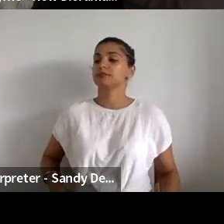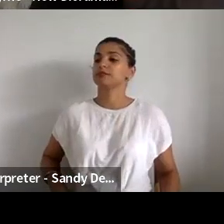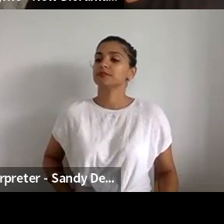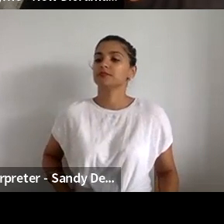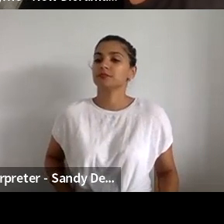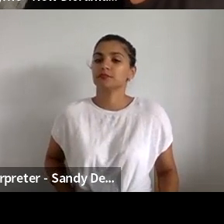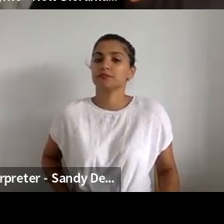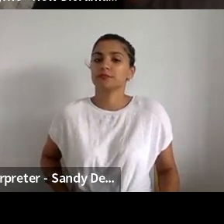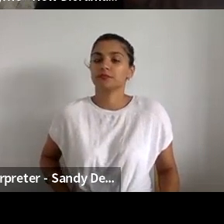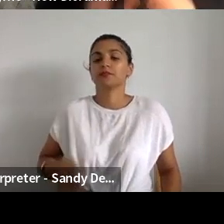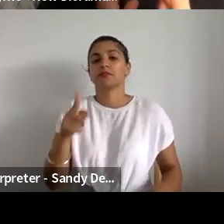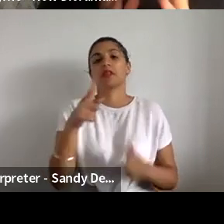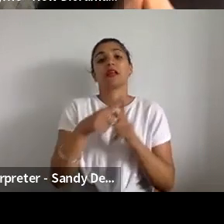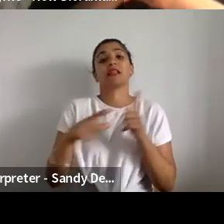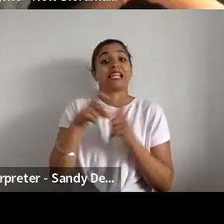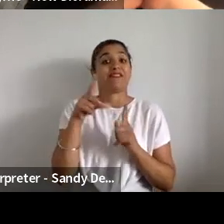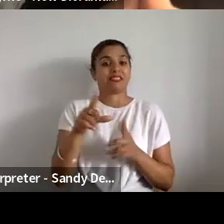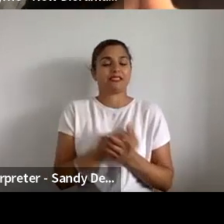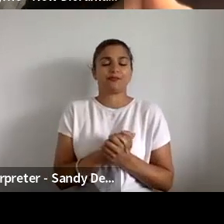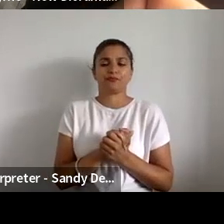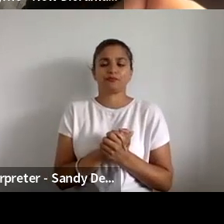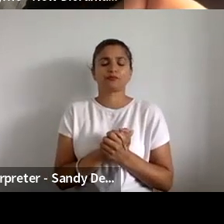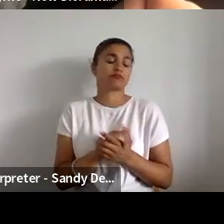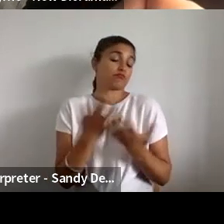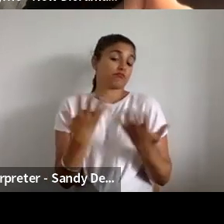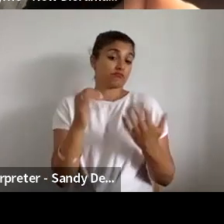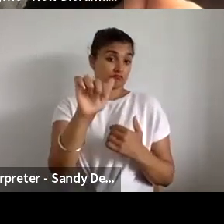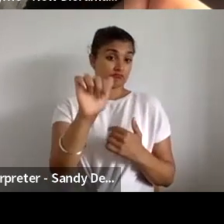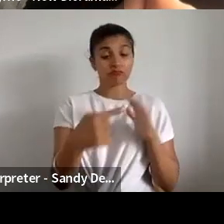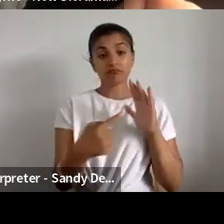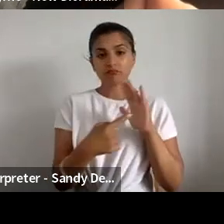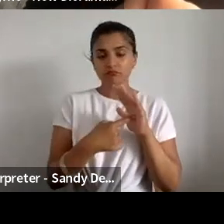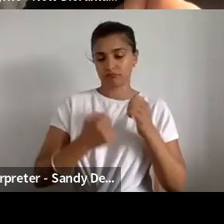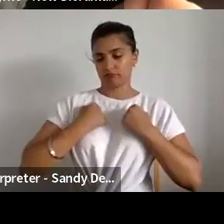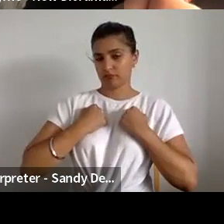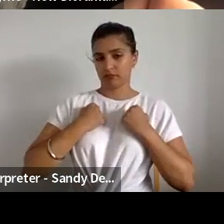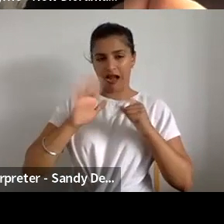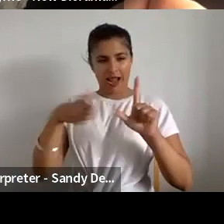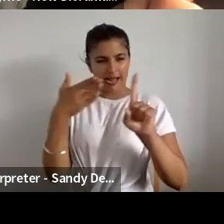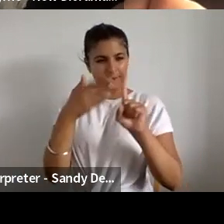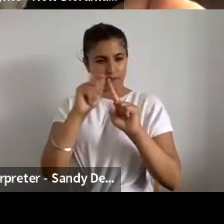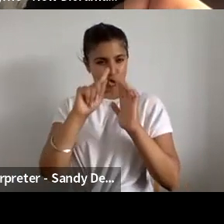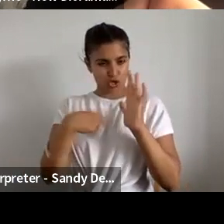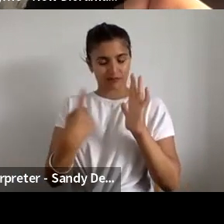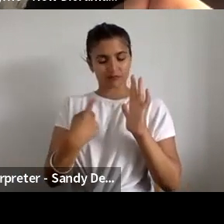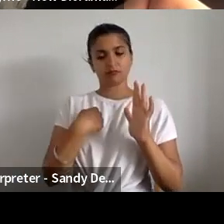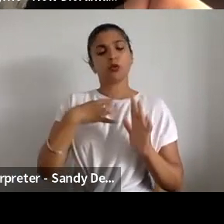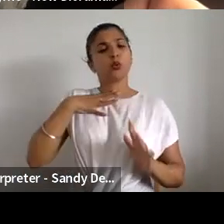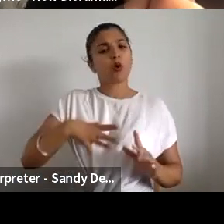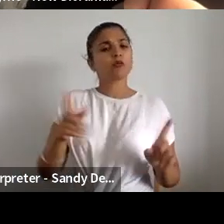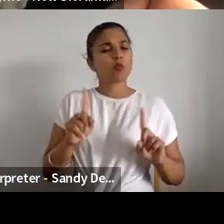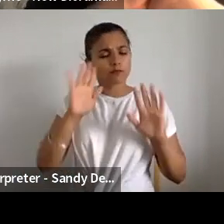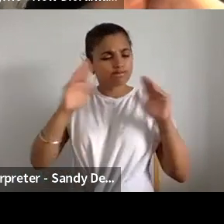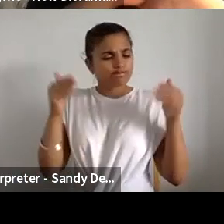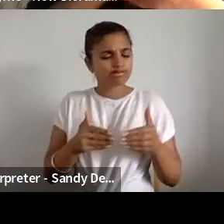Yes. I mean, it was really essential to us that the project tried to begin to address some of the sort of